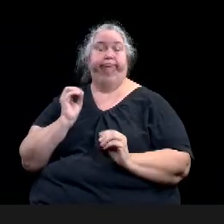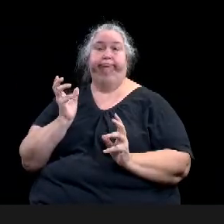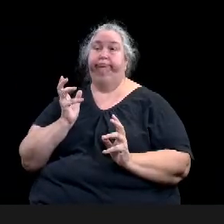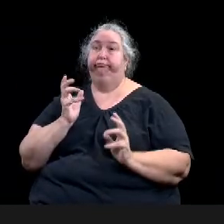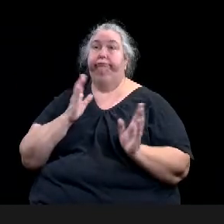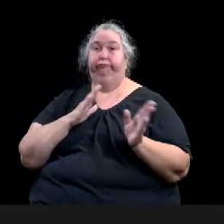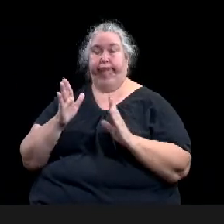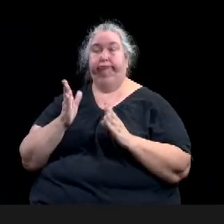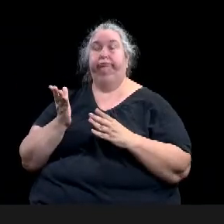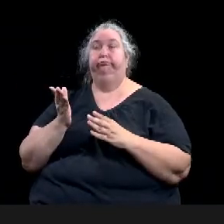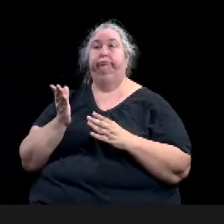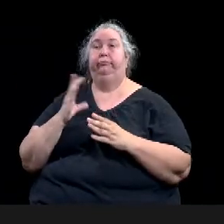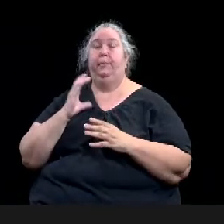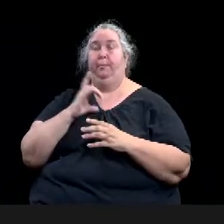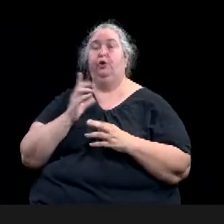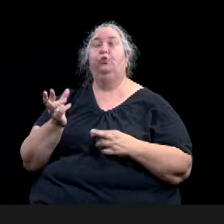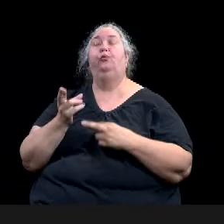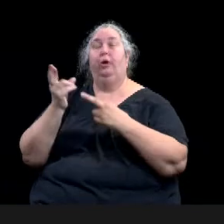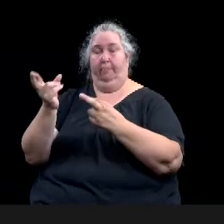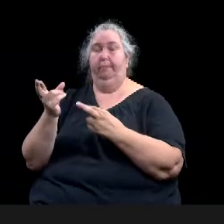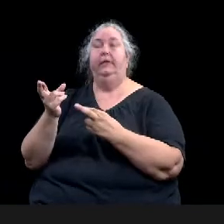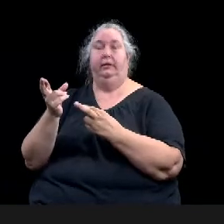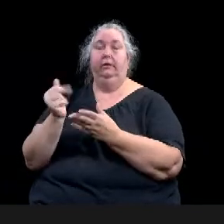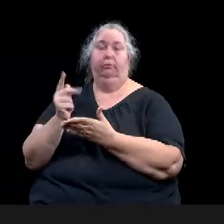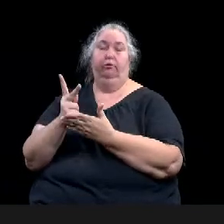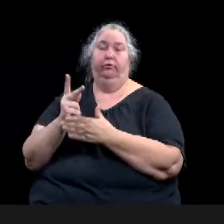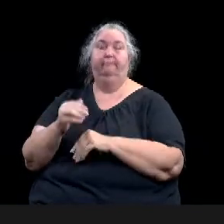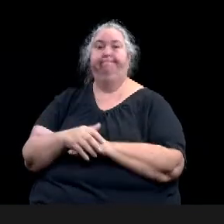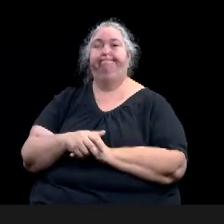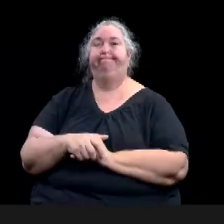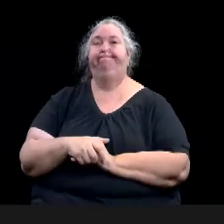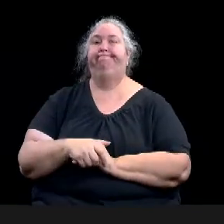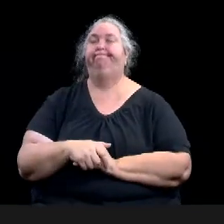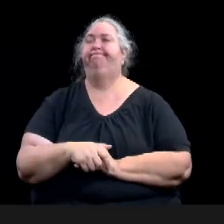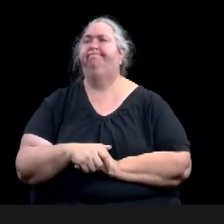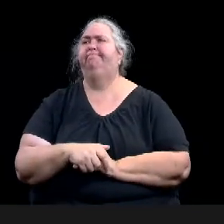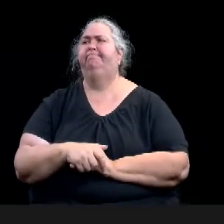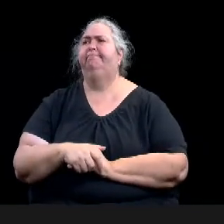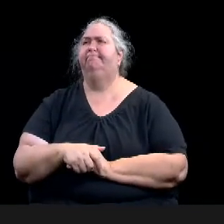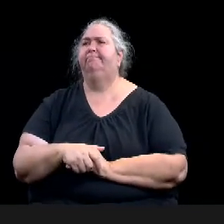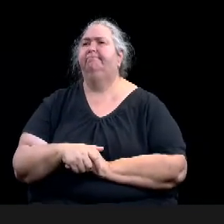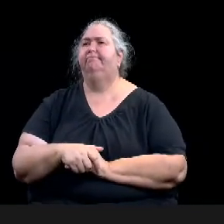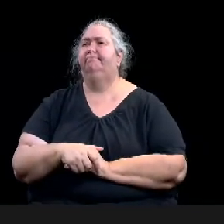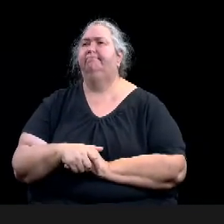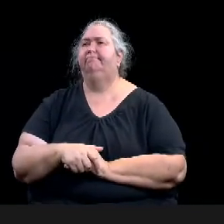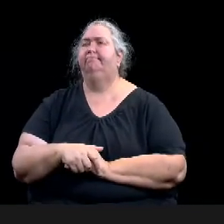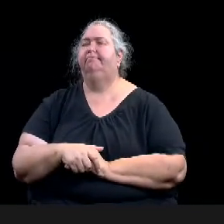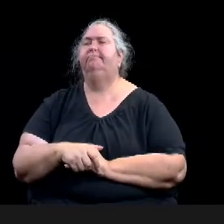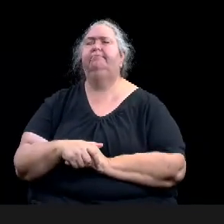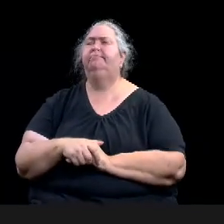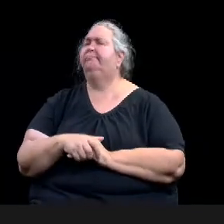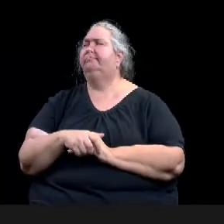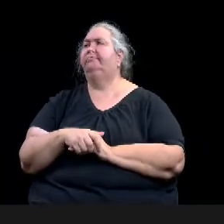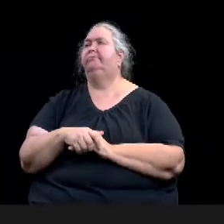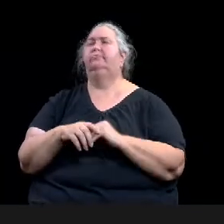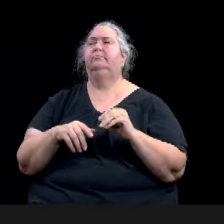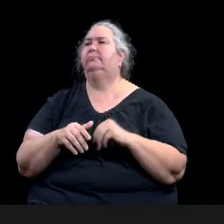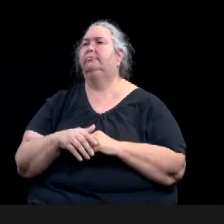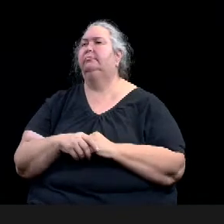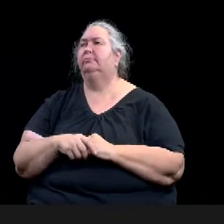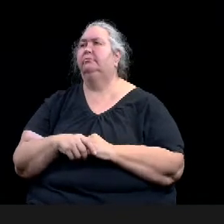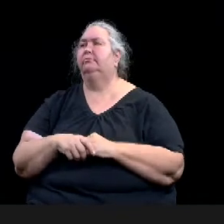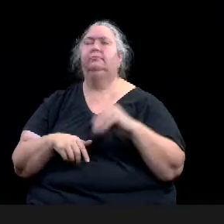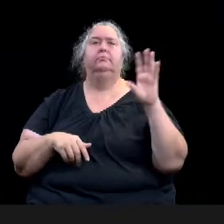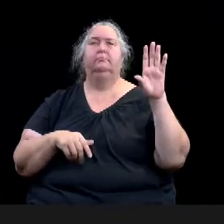The next, public. Oh, sorry. Clint, can I ask you, uh, real quick on, first of all, I want to thank